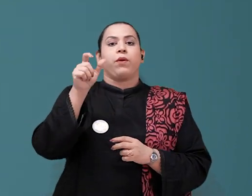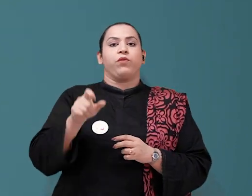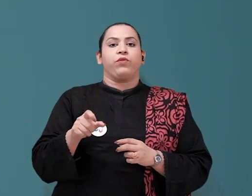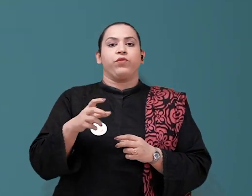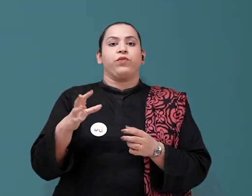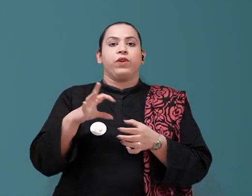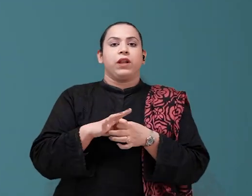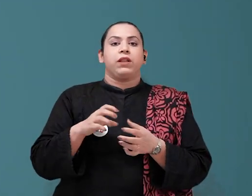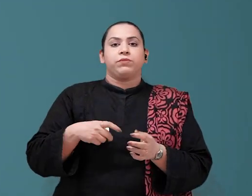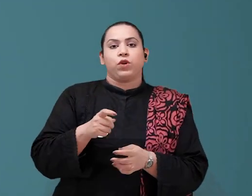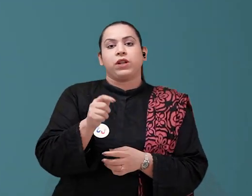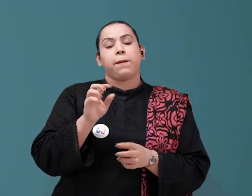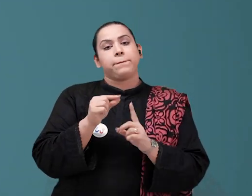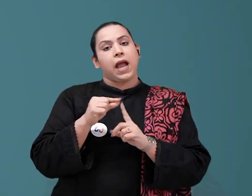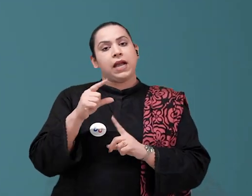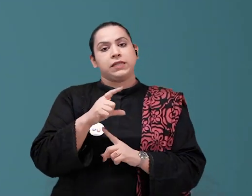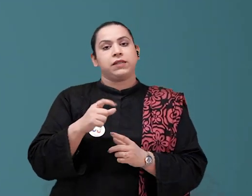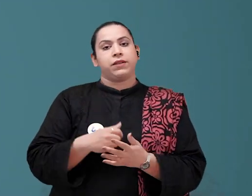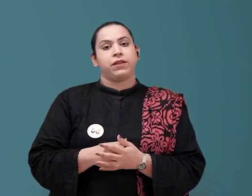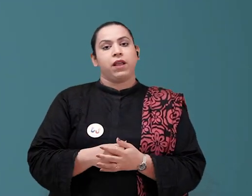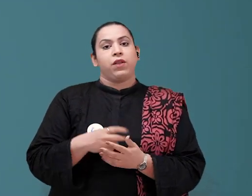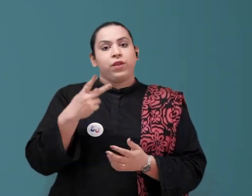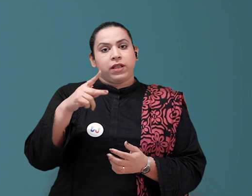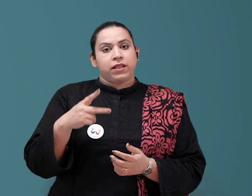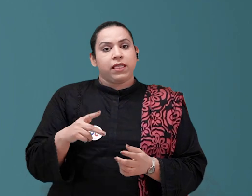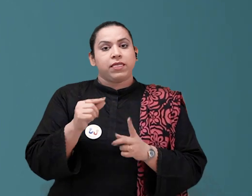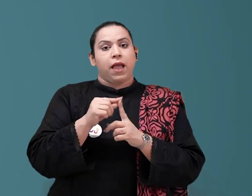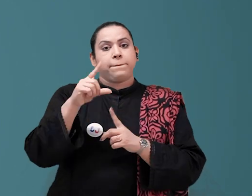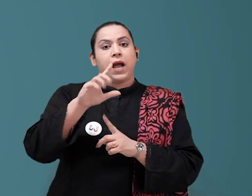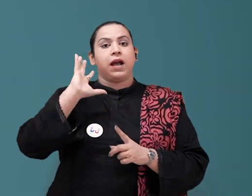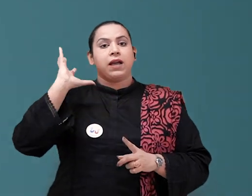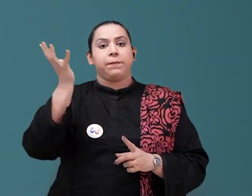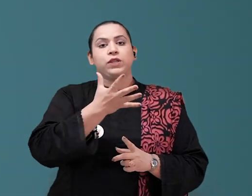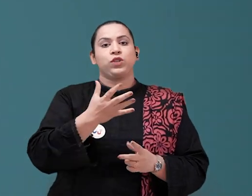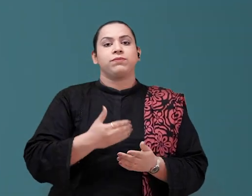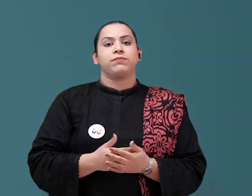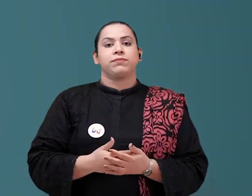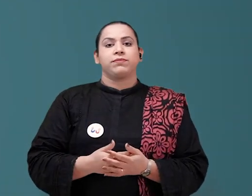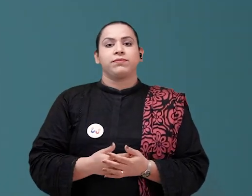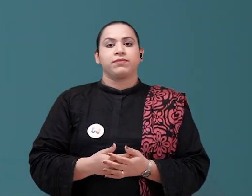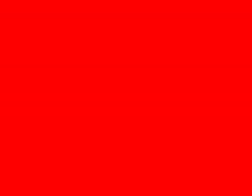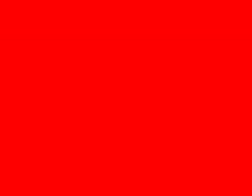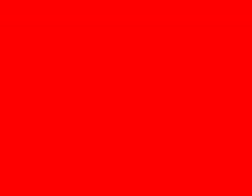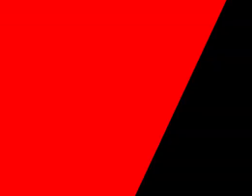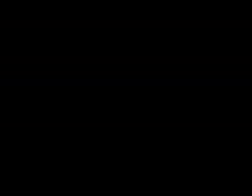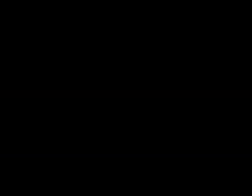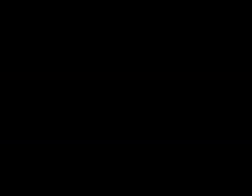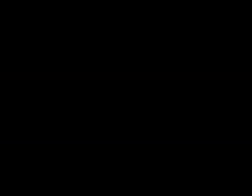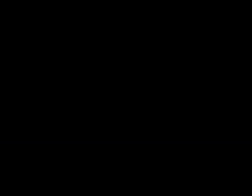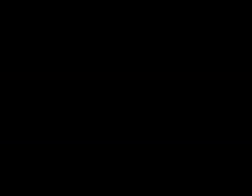excelling in their fields, and representing Pakistan. And, making a name for Pakistan, and for themselves as well.